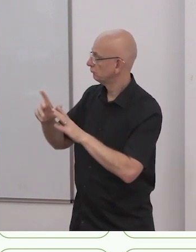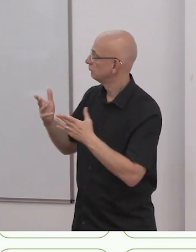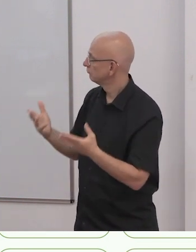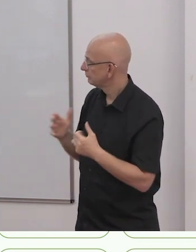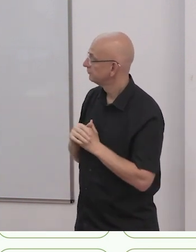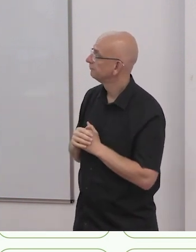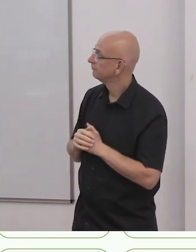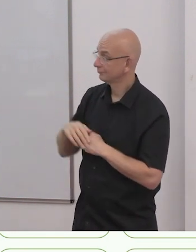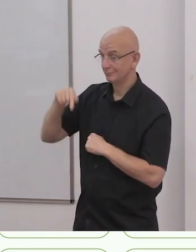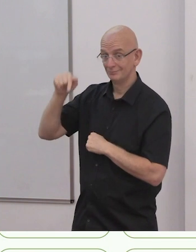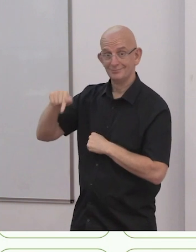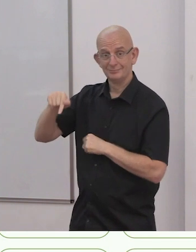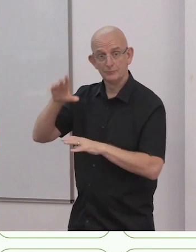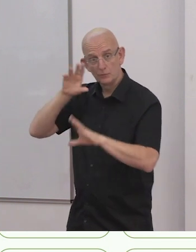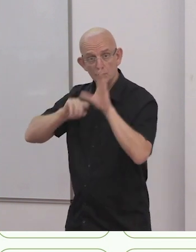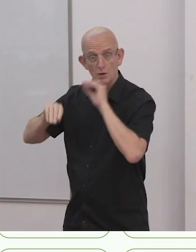besides inclusive education.